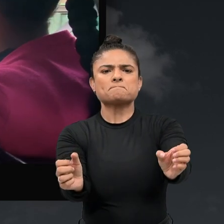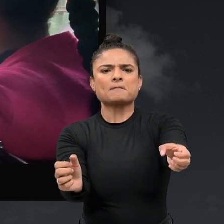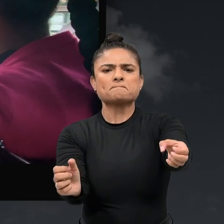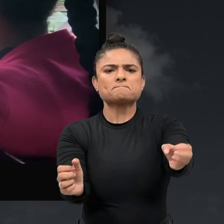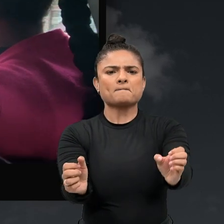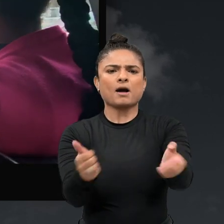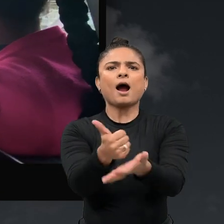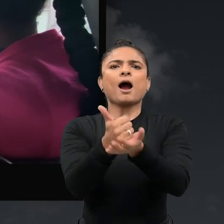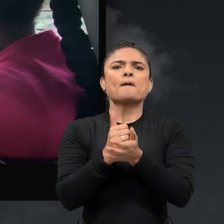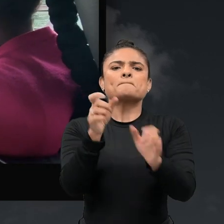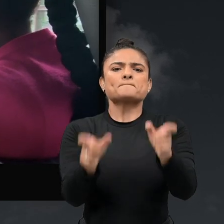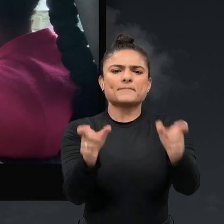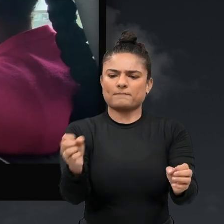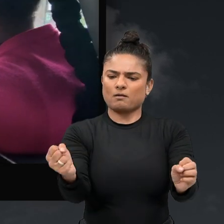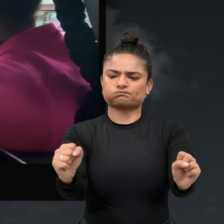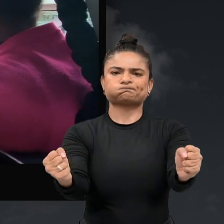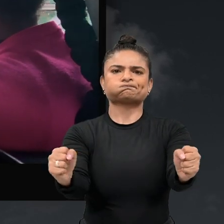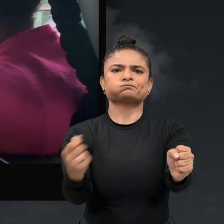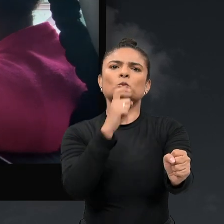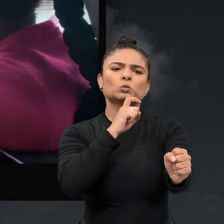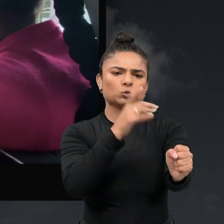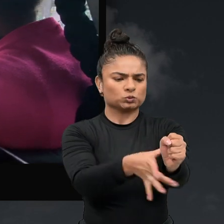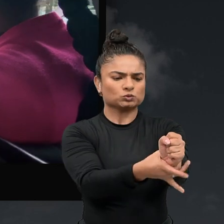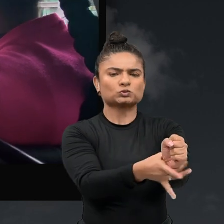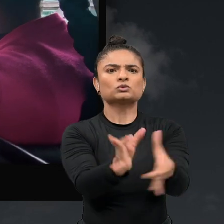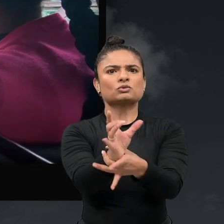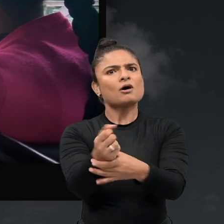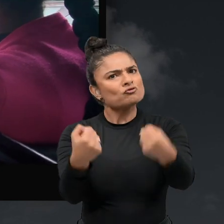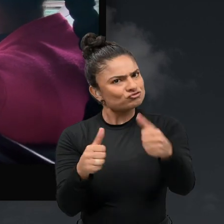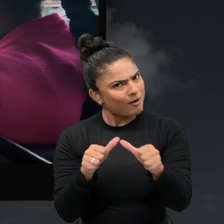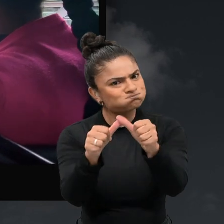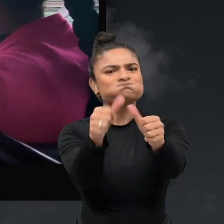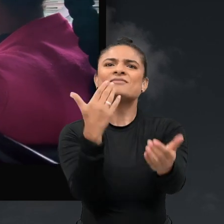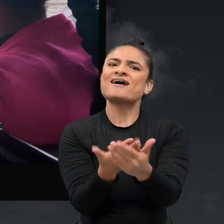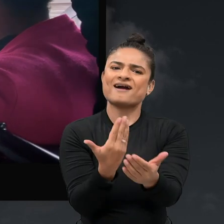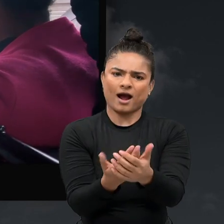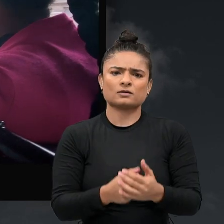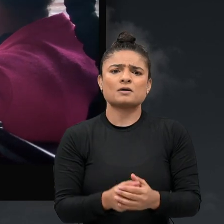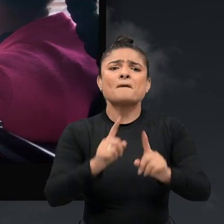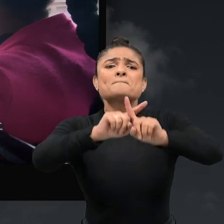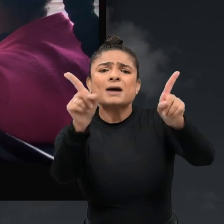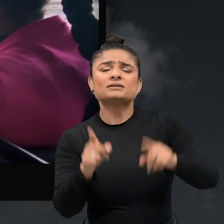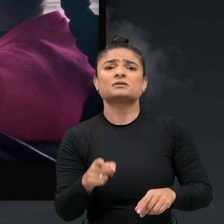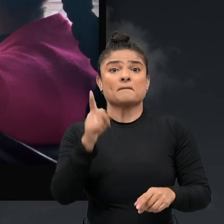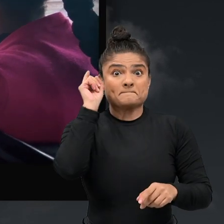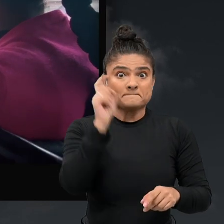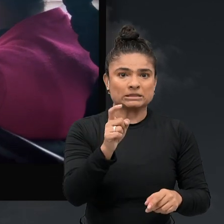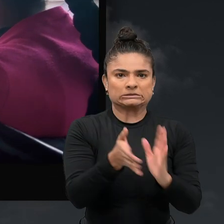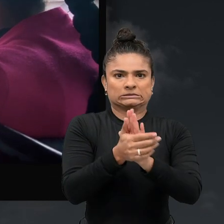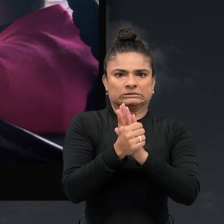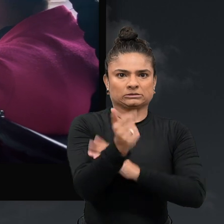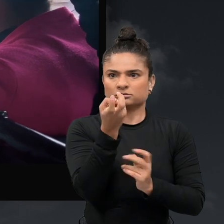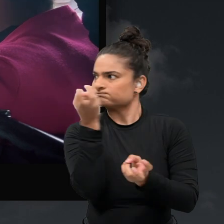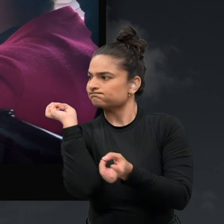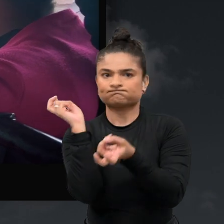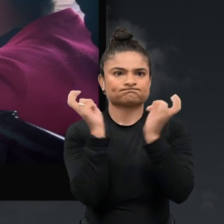variety of grips to enable people with different amounts of hand function to still be able to drive it. However, it